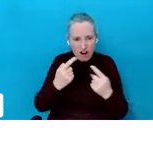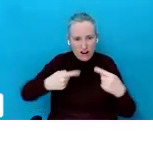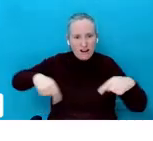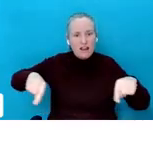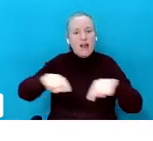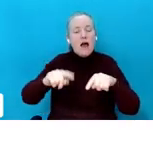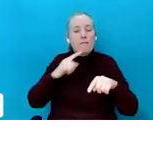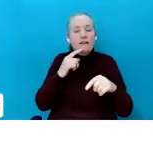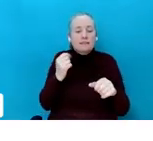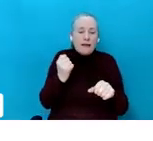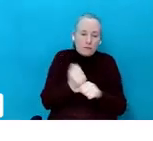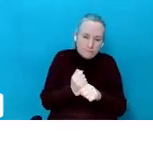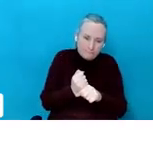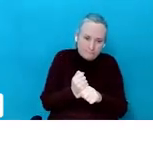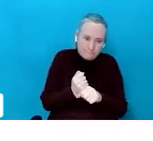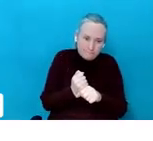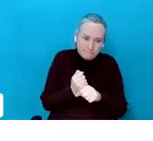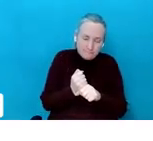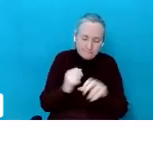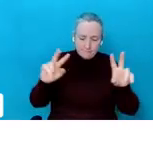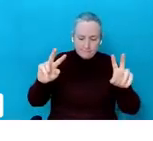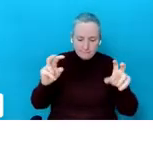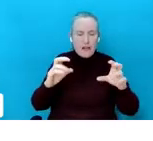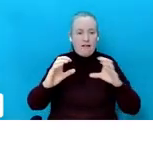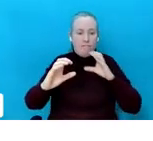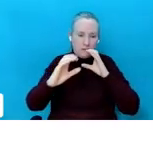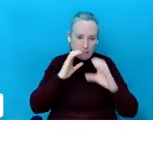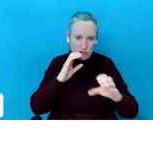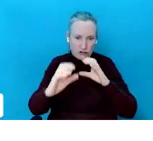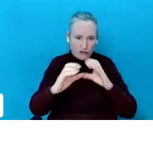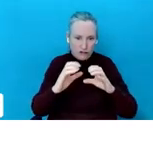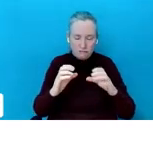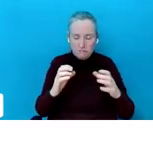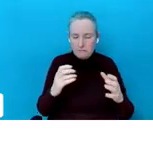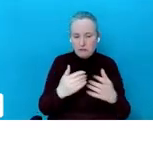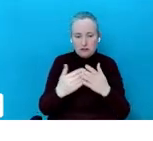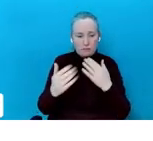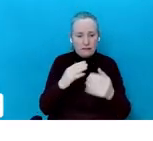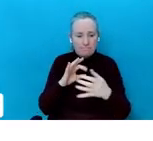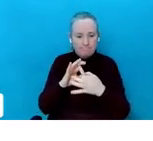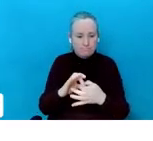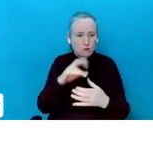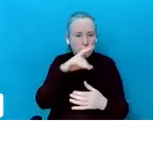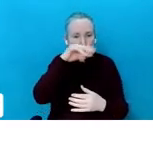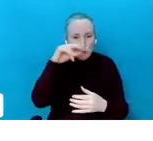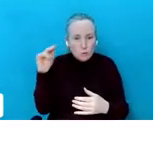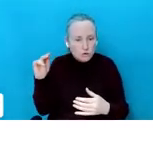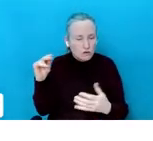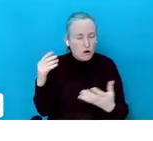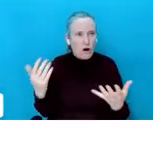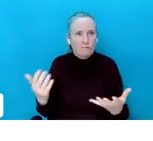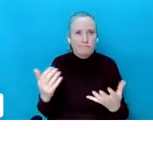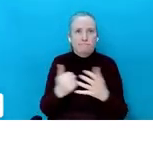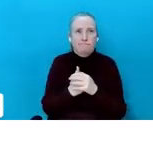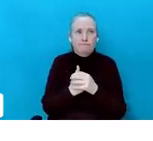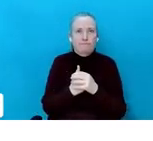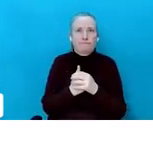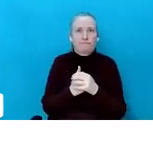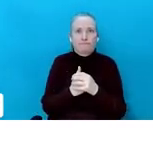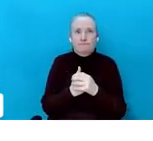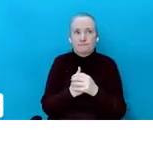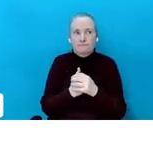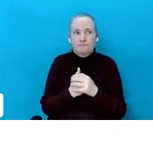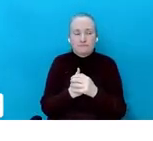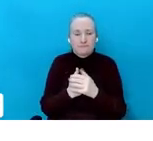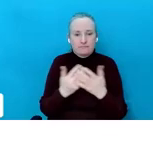But it's about conversation and it could be something in the news or you could bring up. Twenty five, one